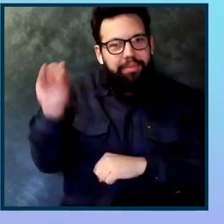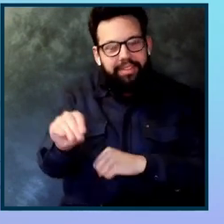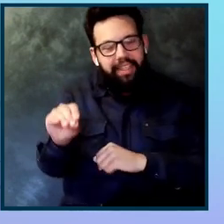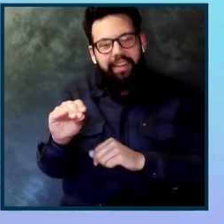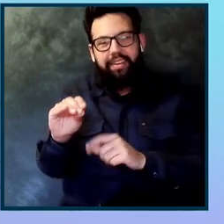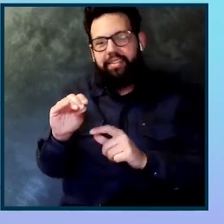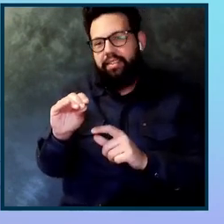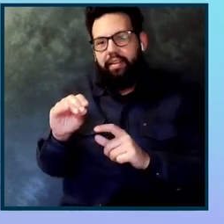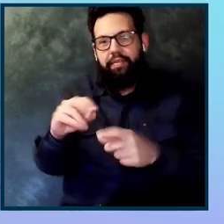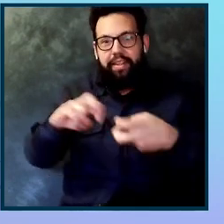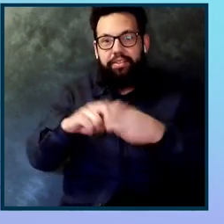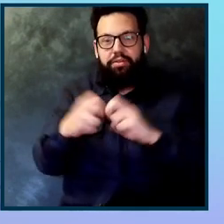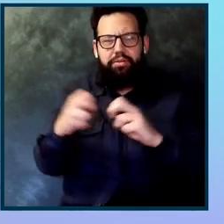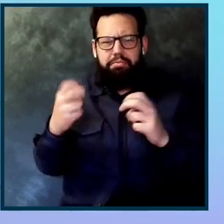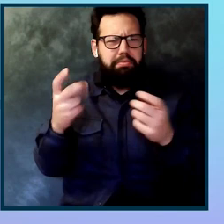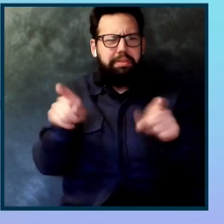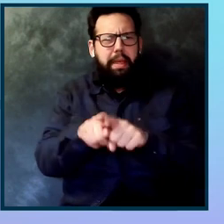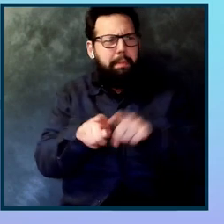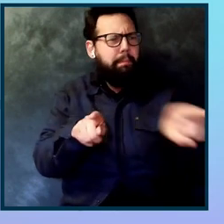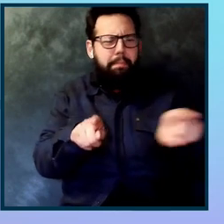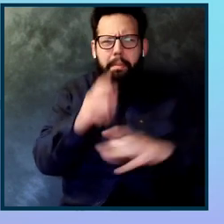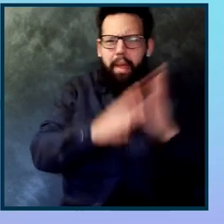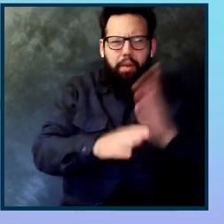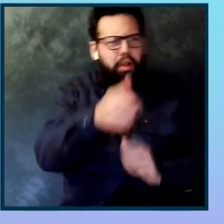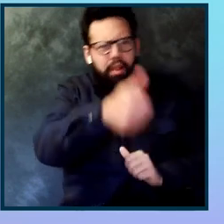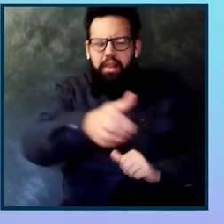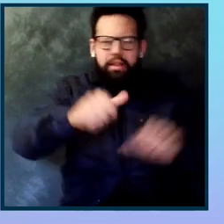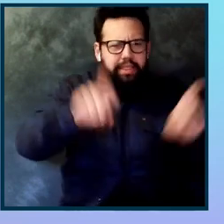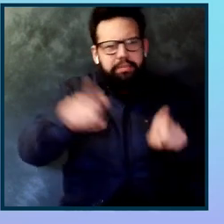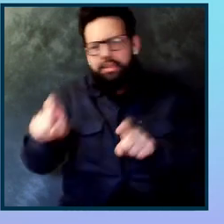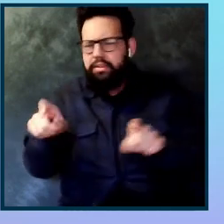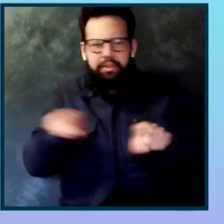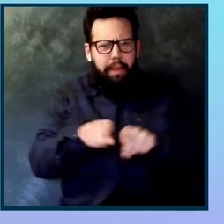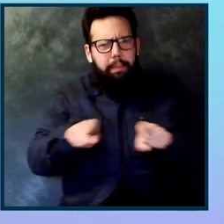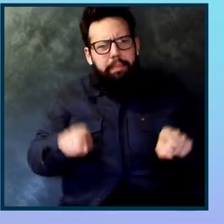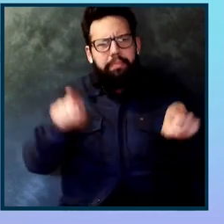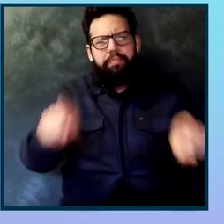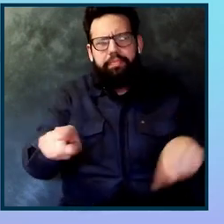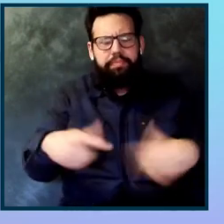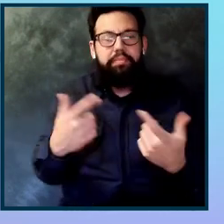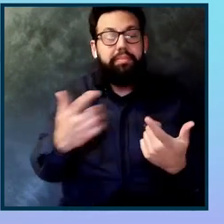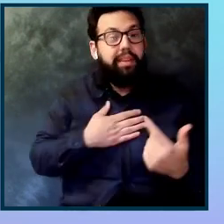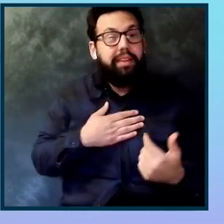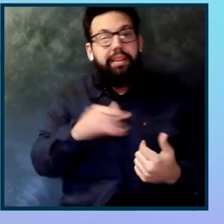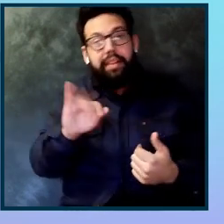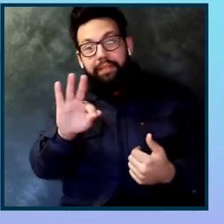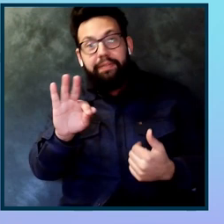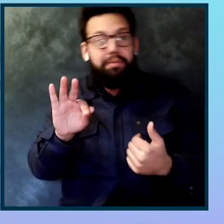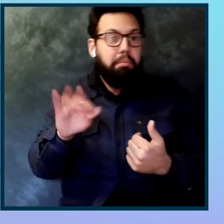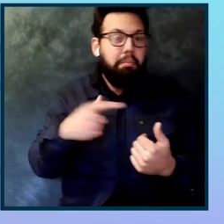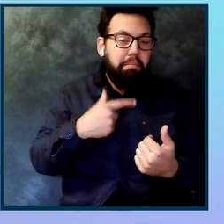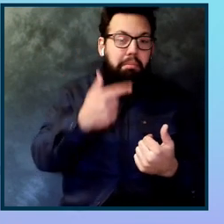comprehensive manual assessments. If this interests you, please attend the presentation today at 3 p.m. Eastern Time, where